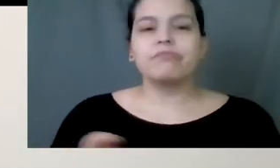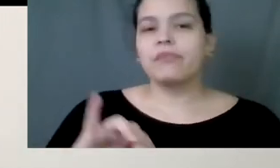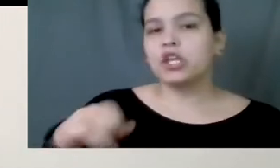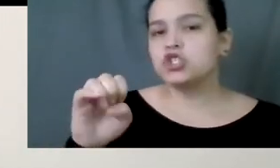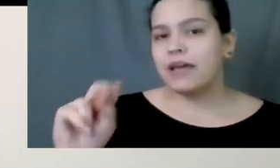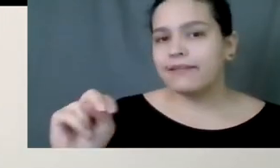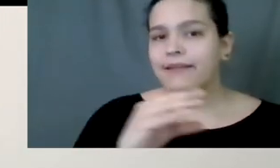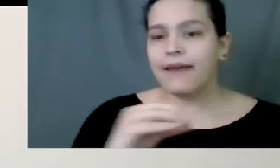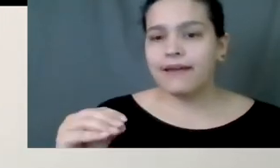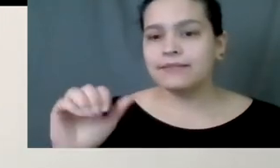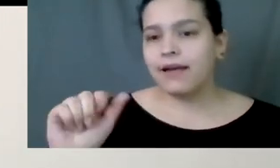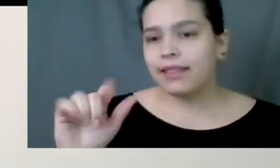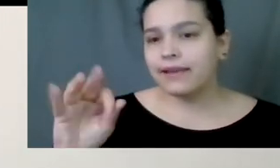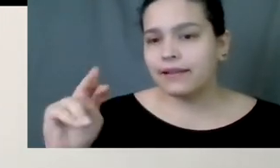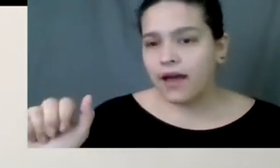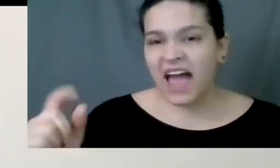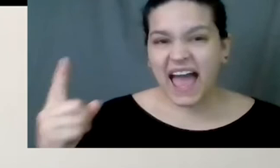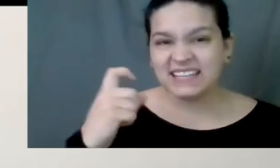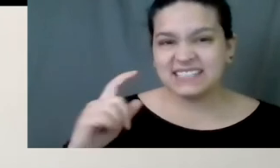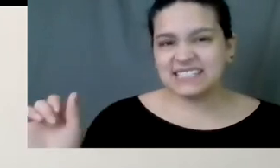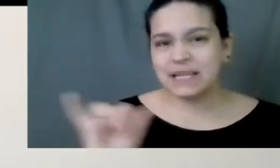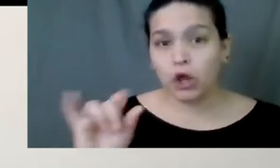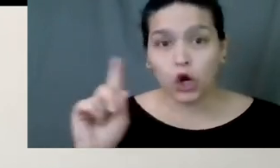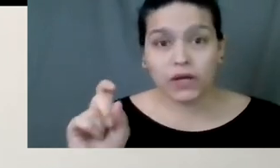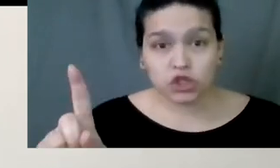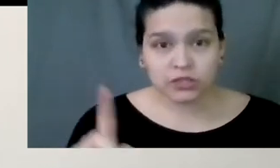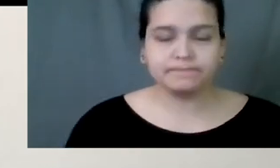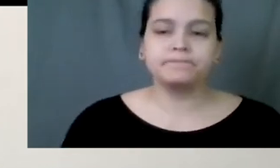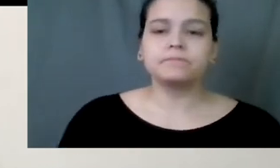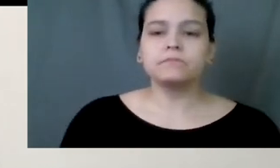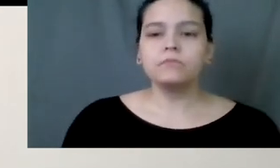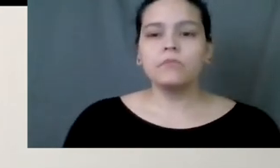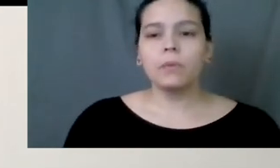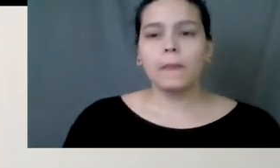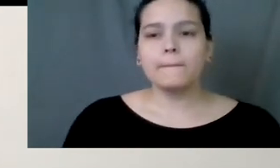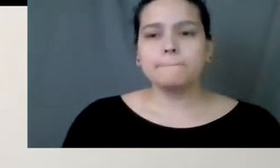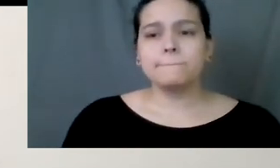So Jen and Alina asked a similar question.